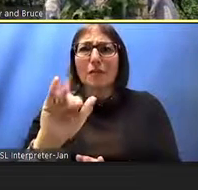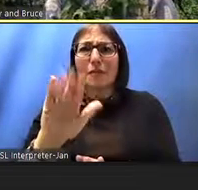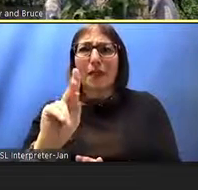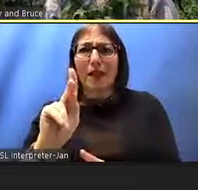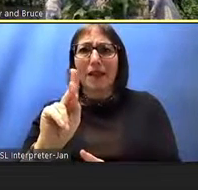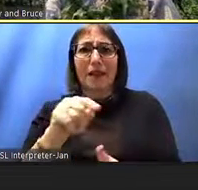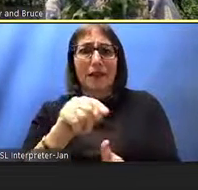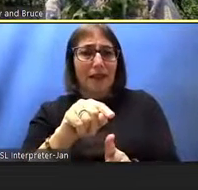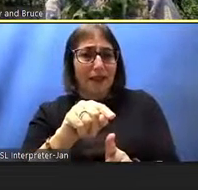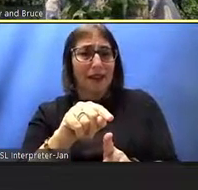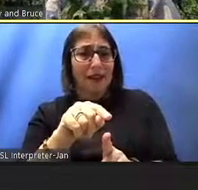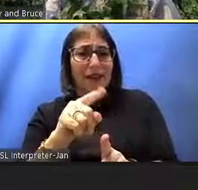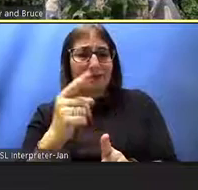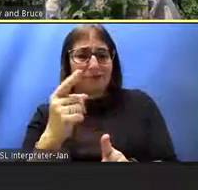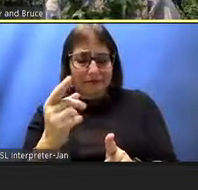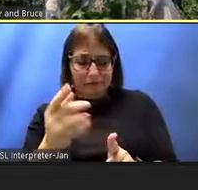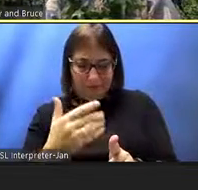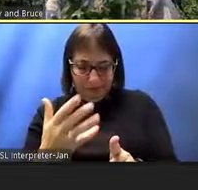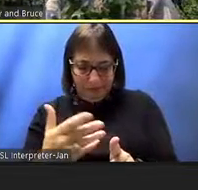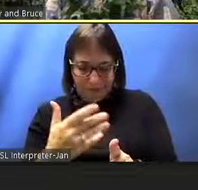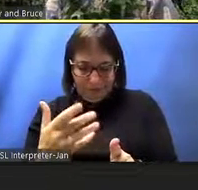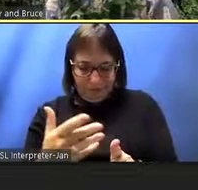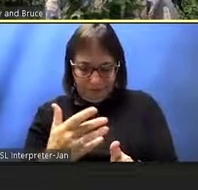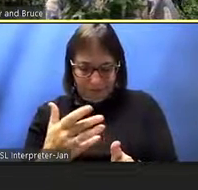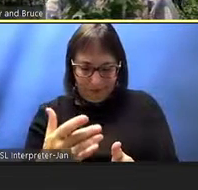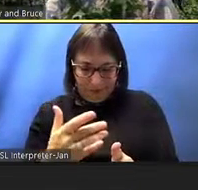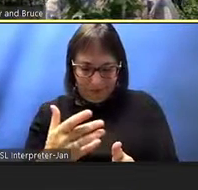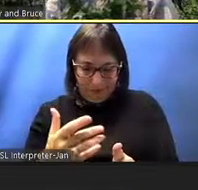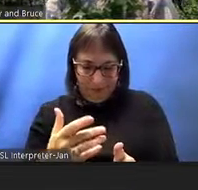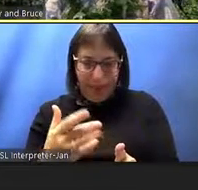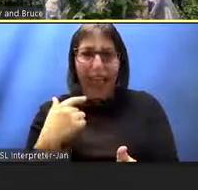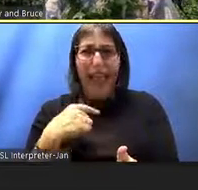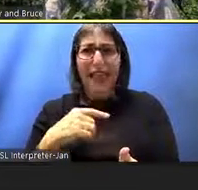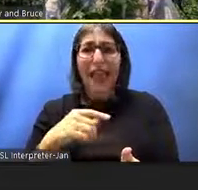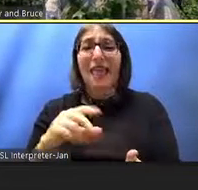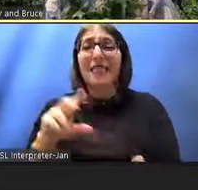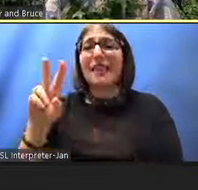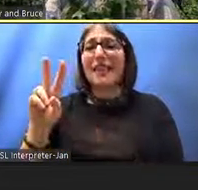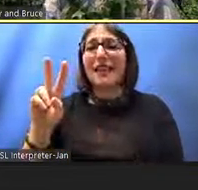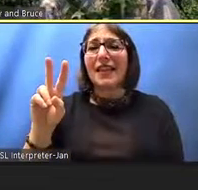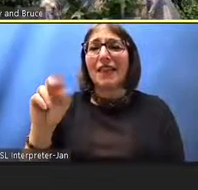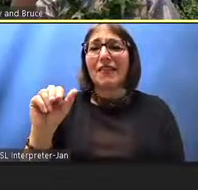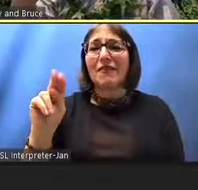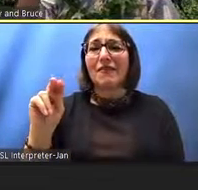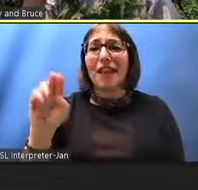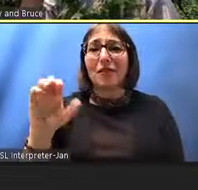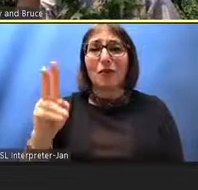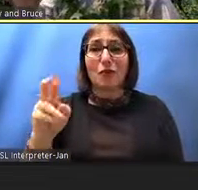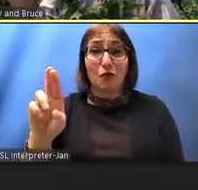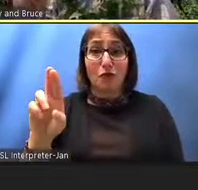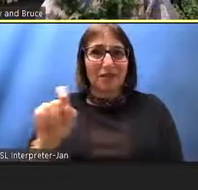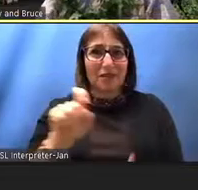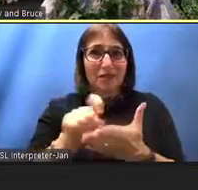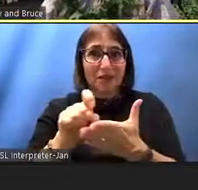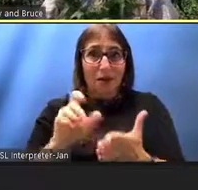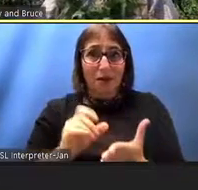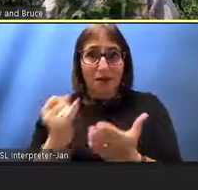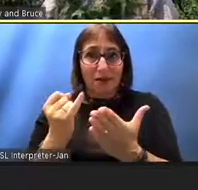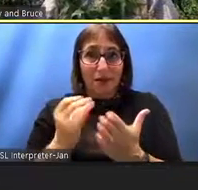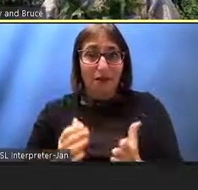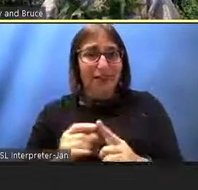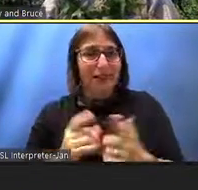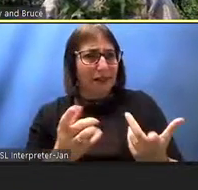wanted this was probably vancouver's uh artists wanted to do a sketch of him